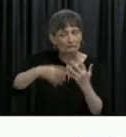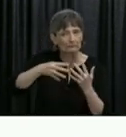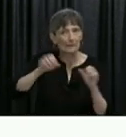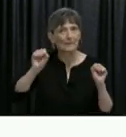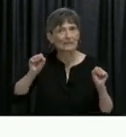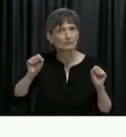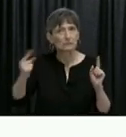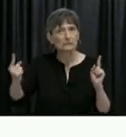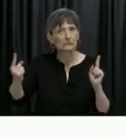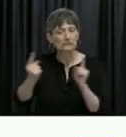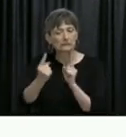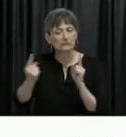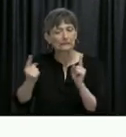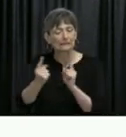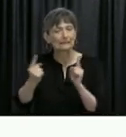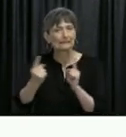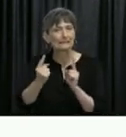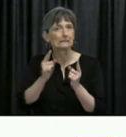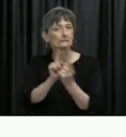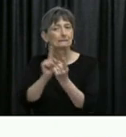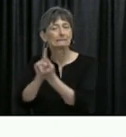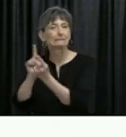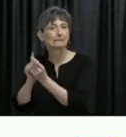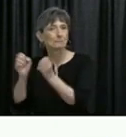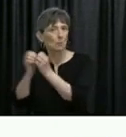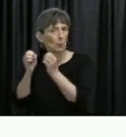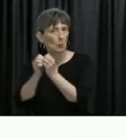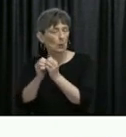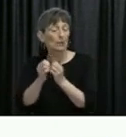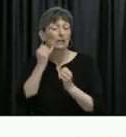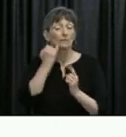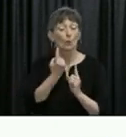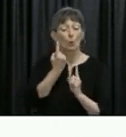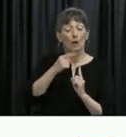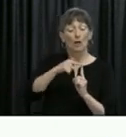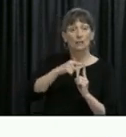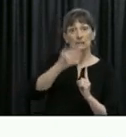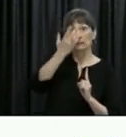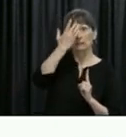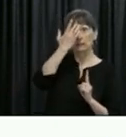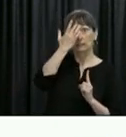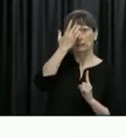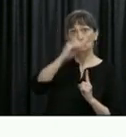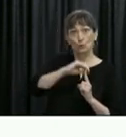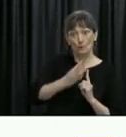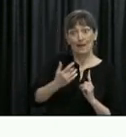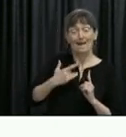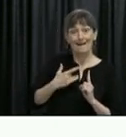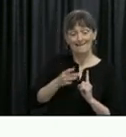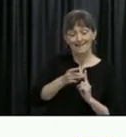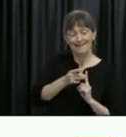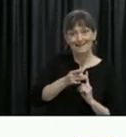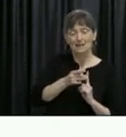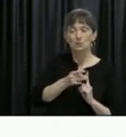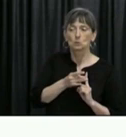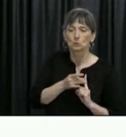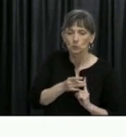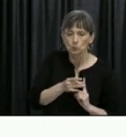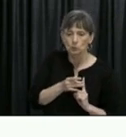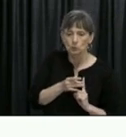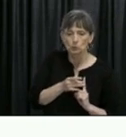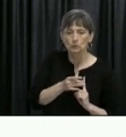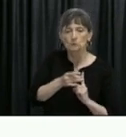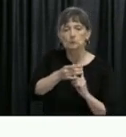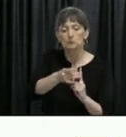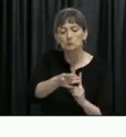contacts are going to increase. So, if one individual is infected here with COVID-19, there's a chance that they're going to come into a certain